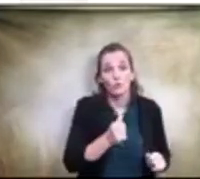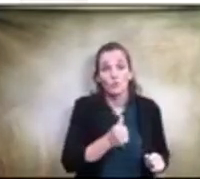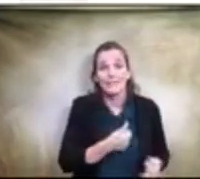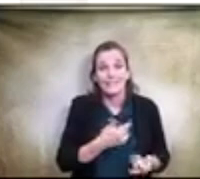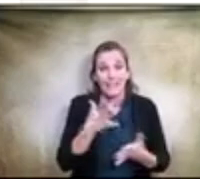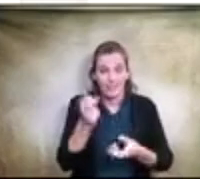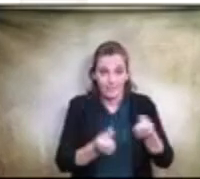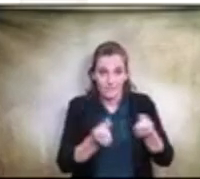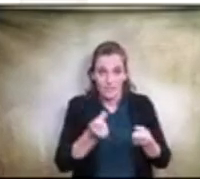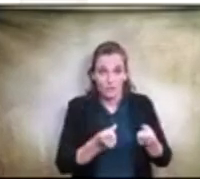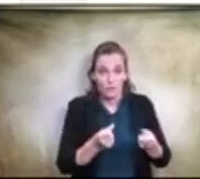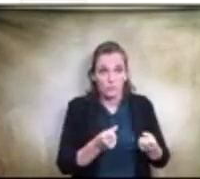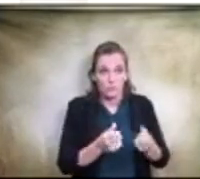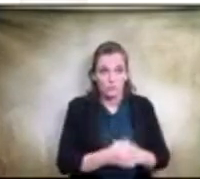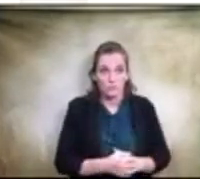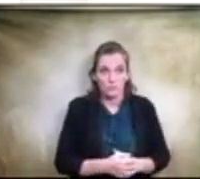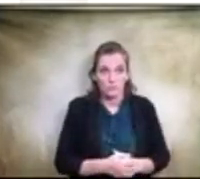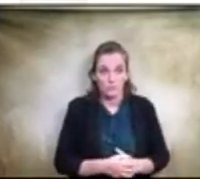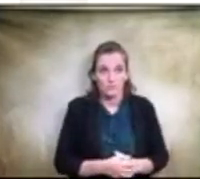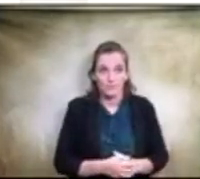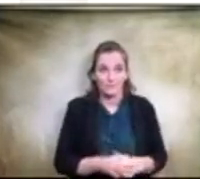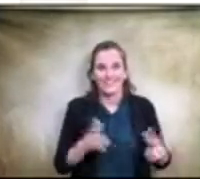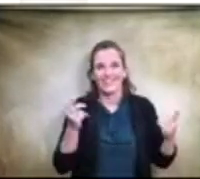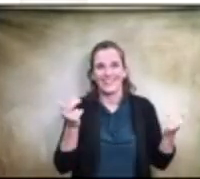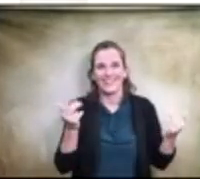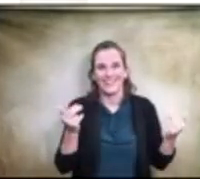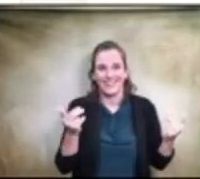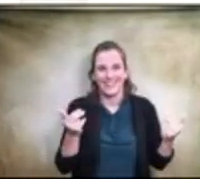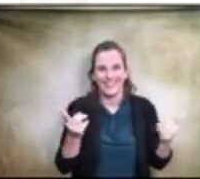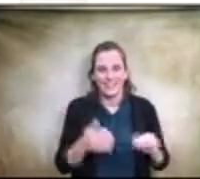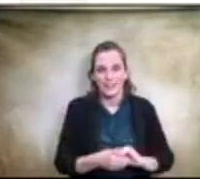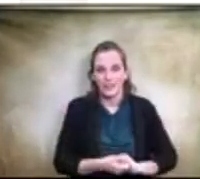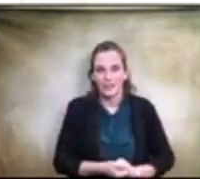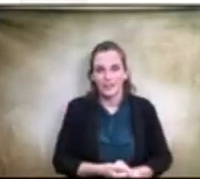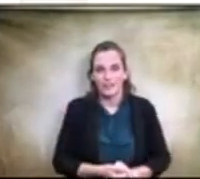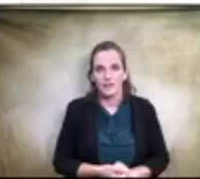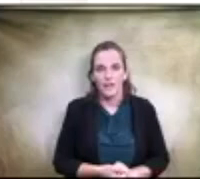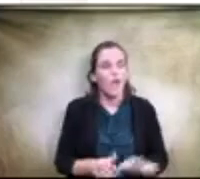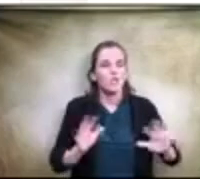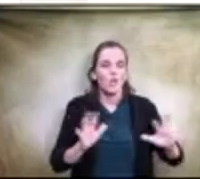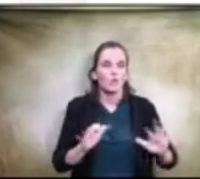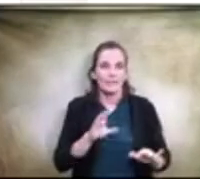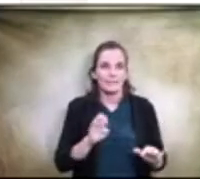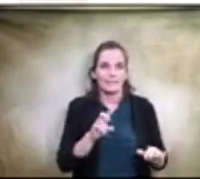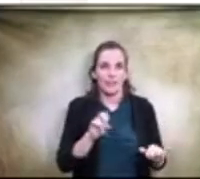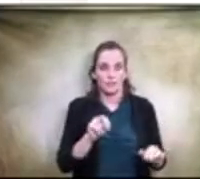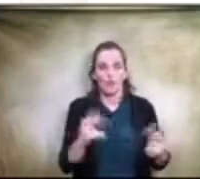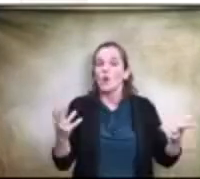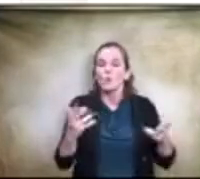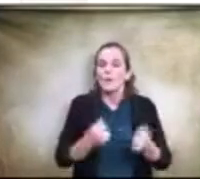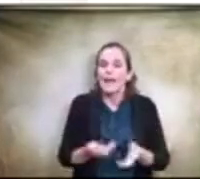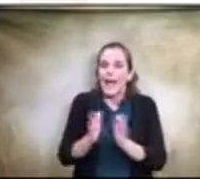was like an episode of survivor so no no definitely i was saying what i'm what i'm asking is with